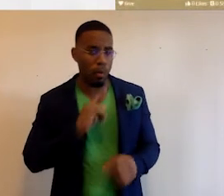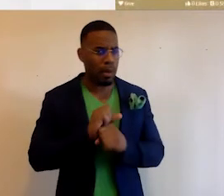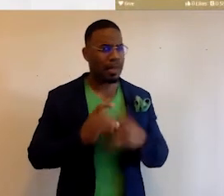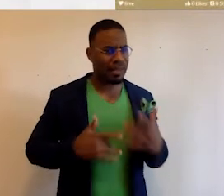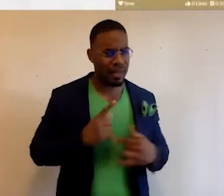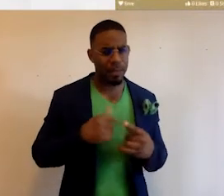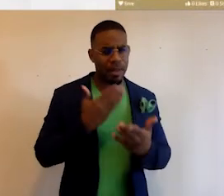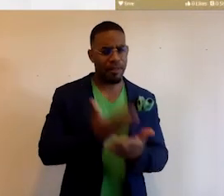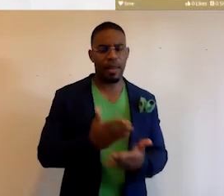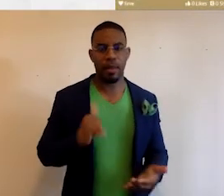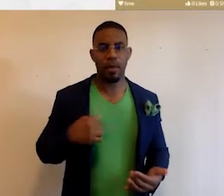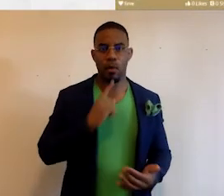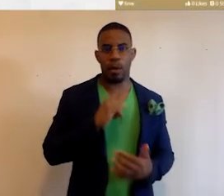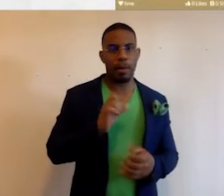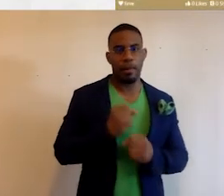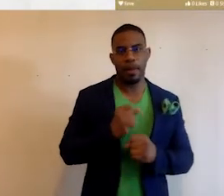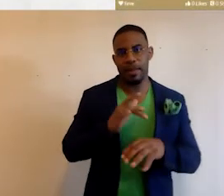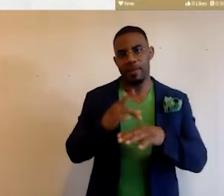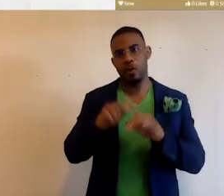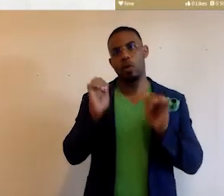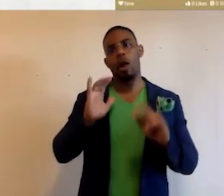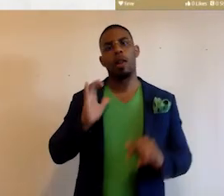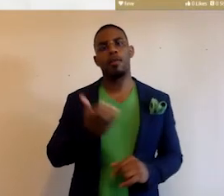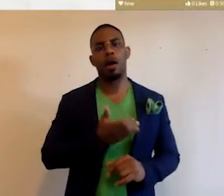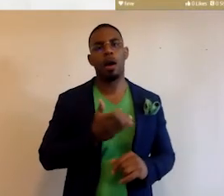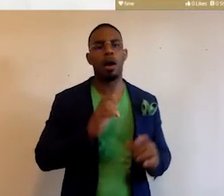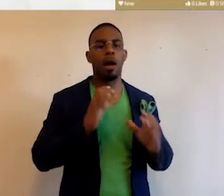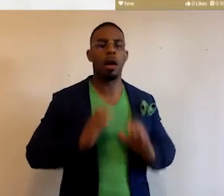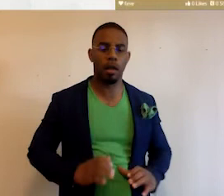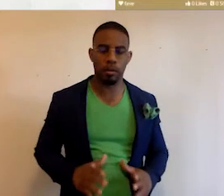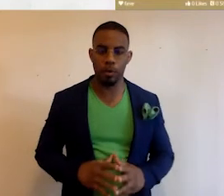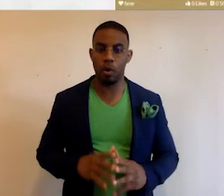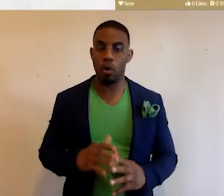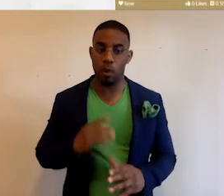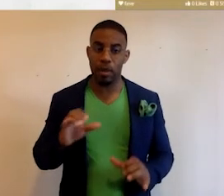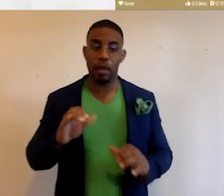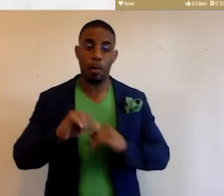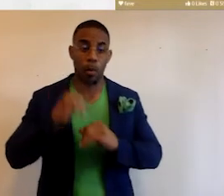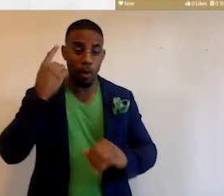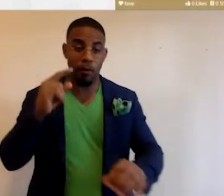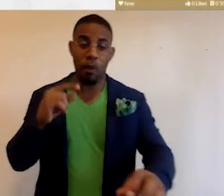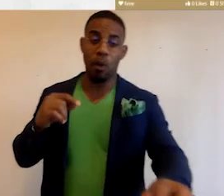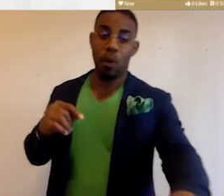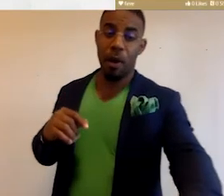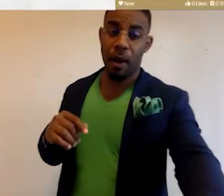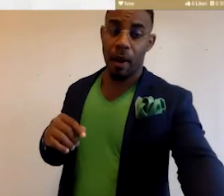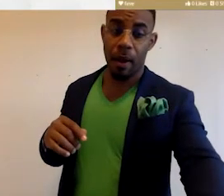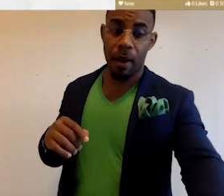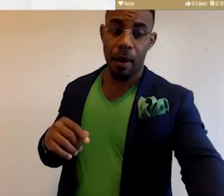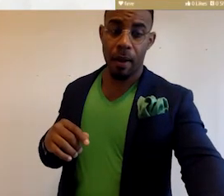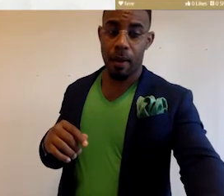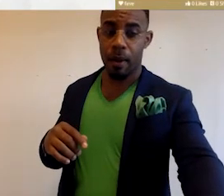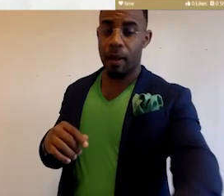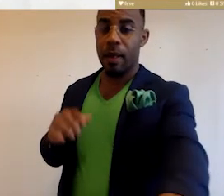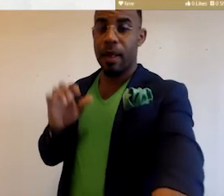excited about the fact that we're able to make this available to all of our customers. We did a promotion for this particular